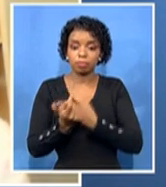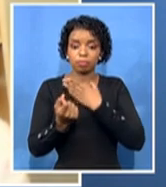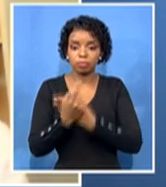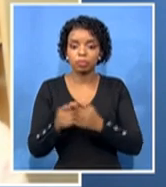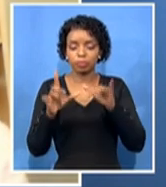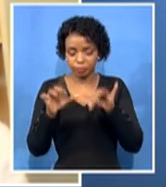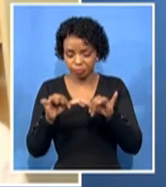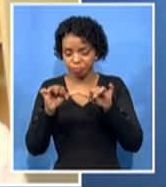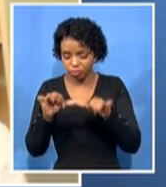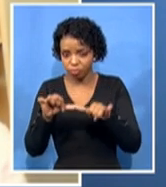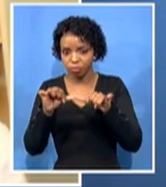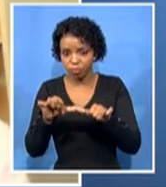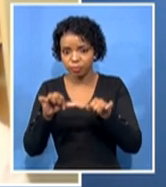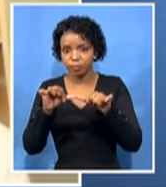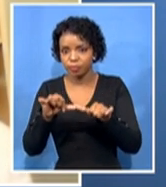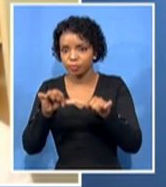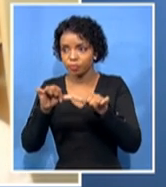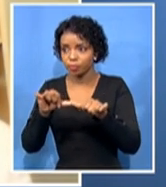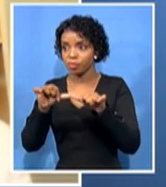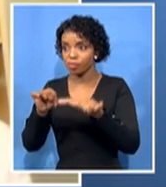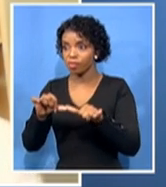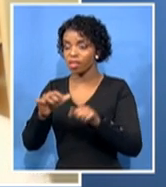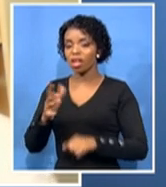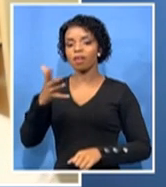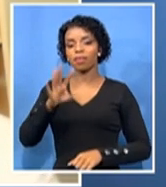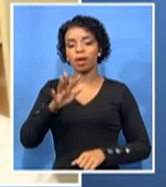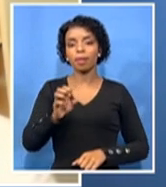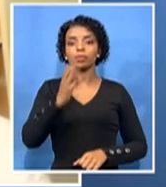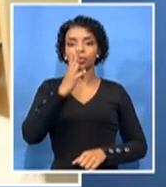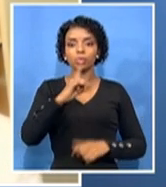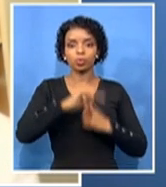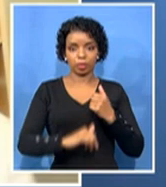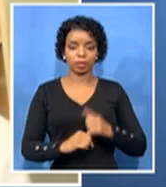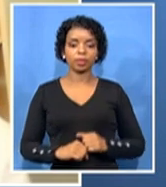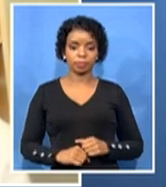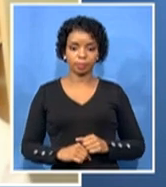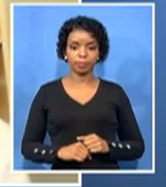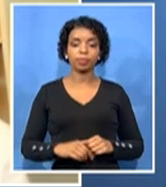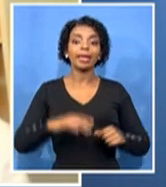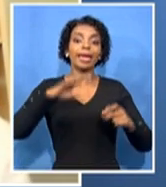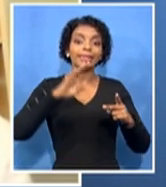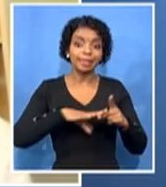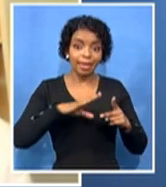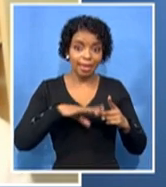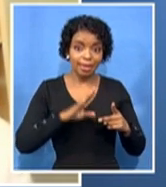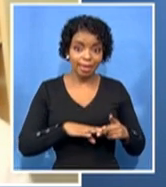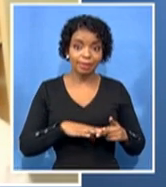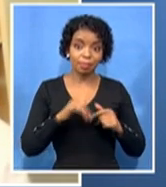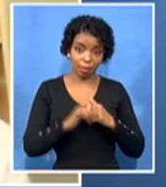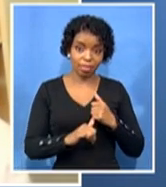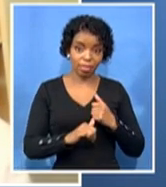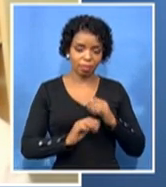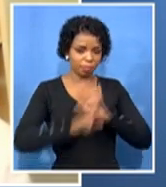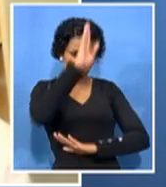period of two months. Then after the second month, there was a shoot-up, you know, and that's when the